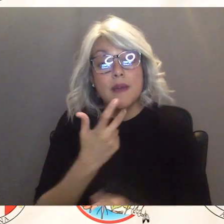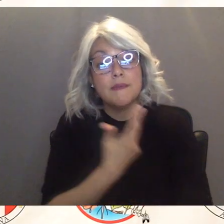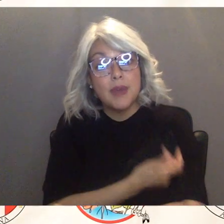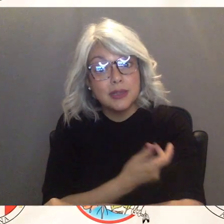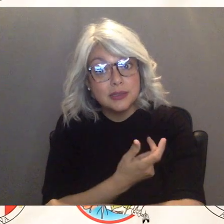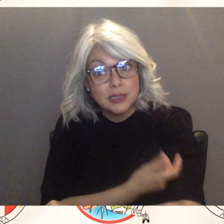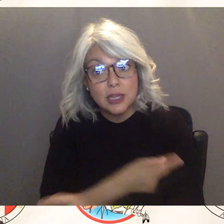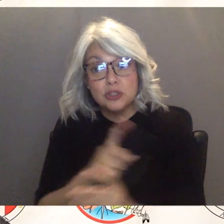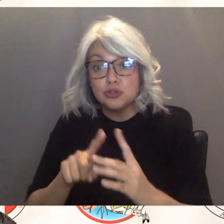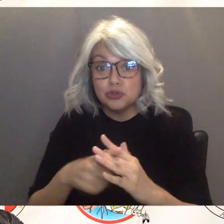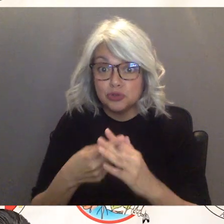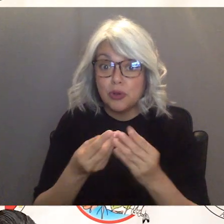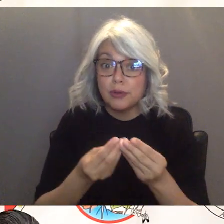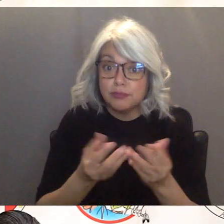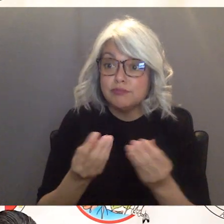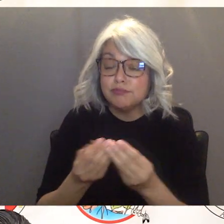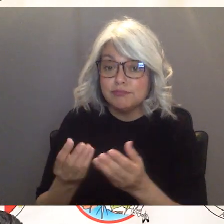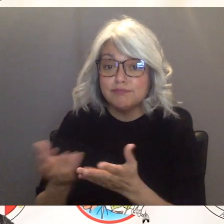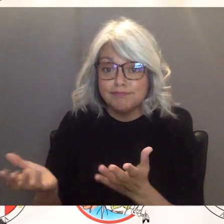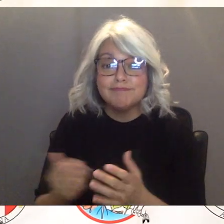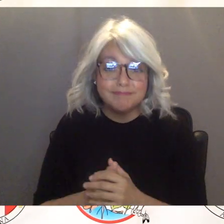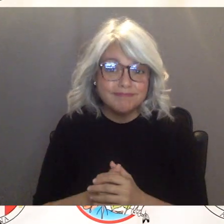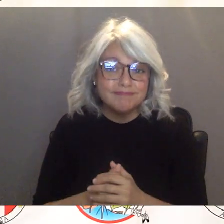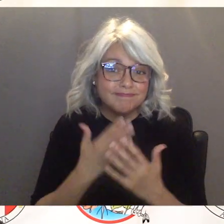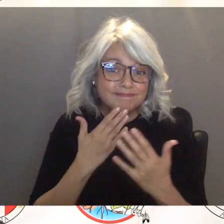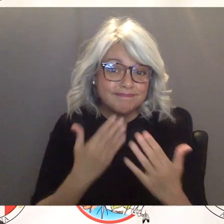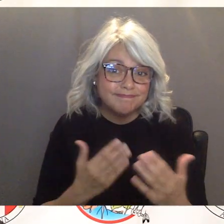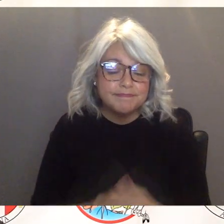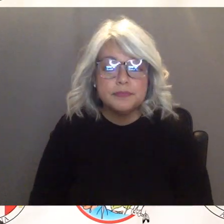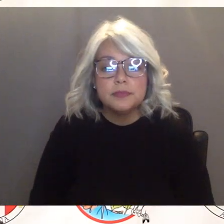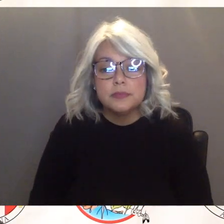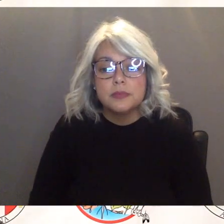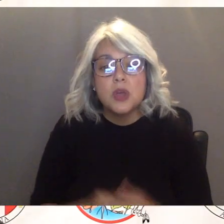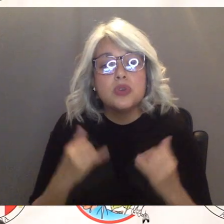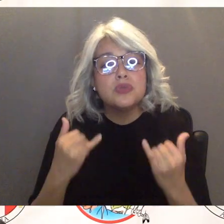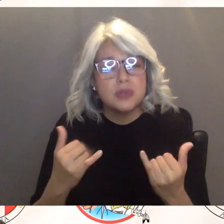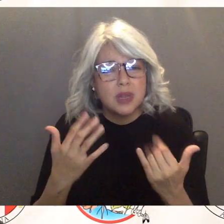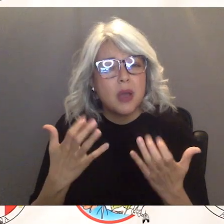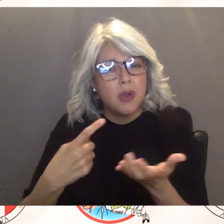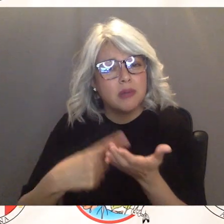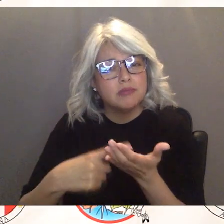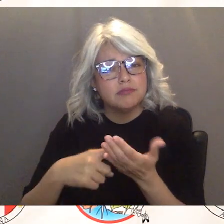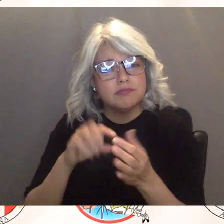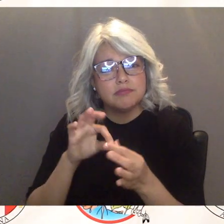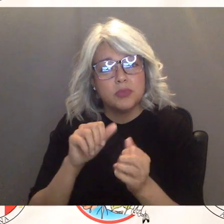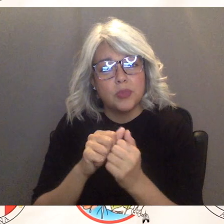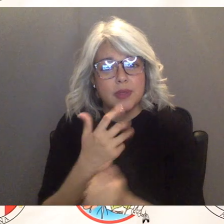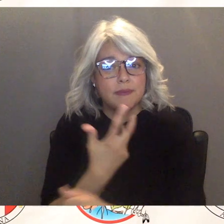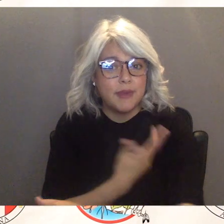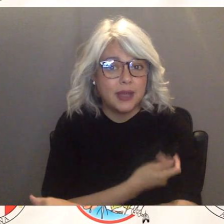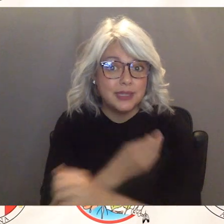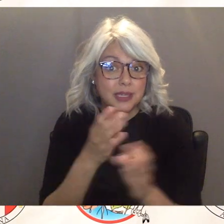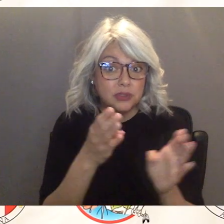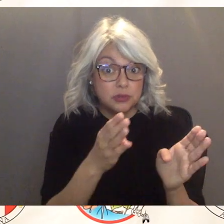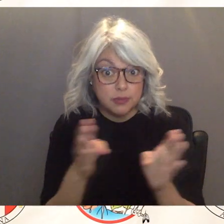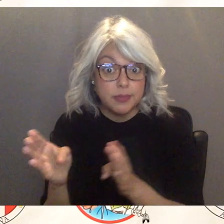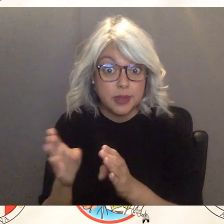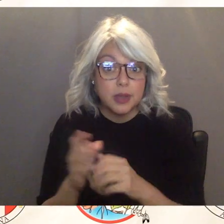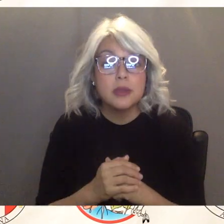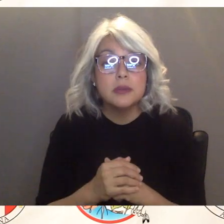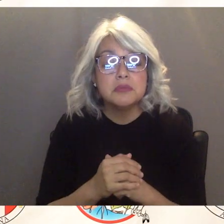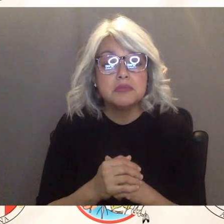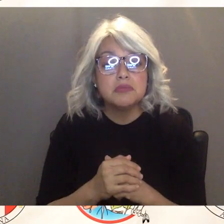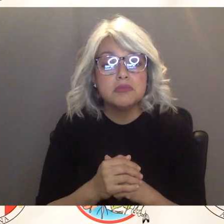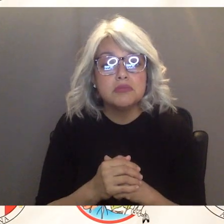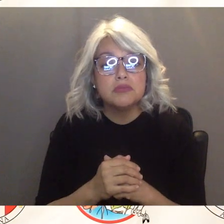today I want to talk a little bit about that vaccination plan if you guys can do us a favor and